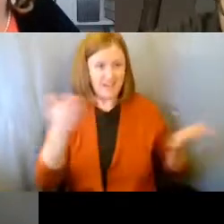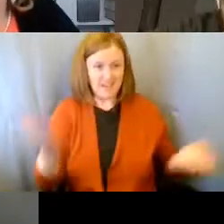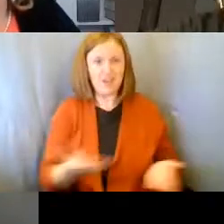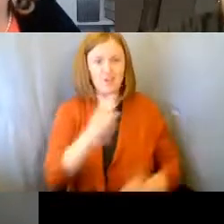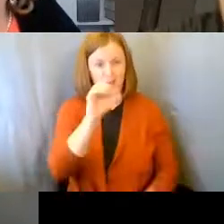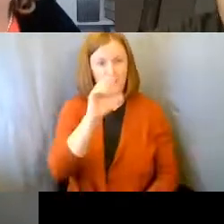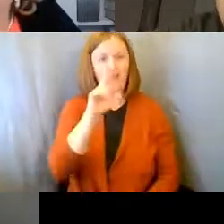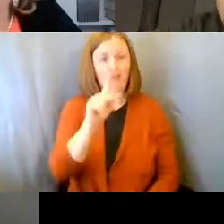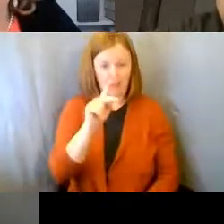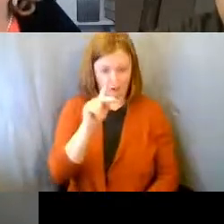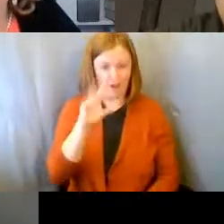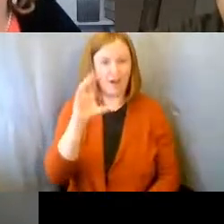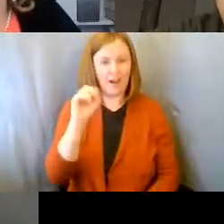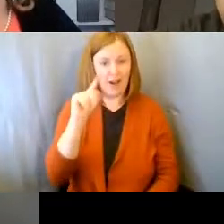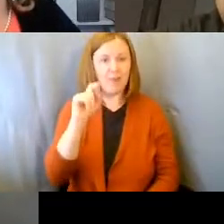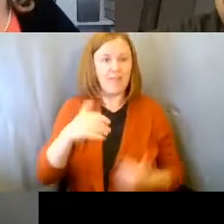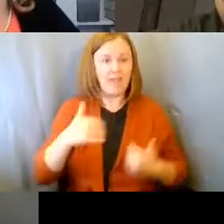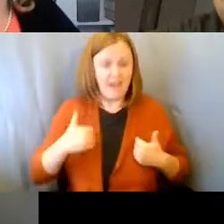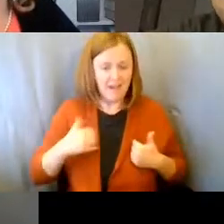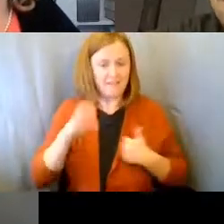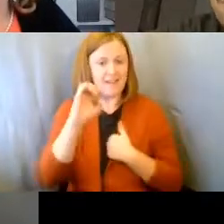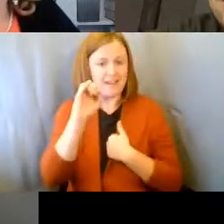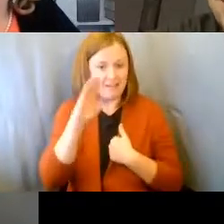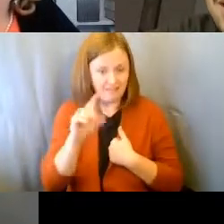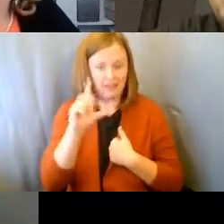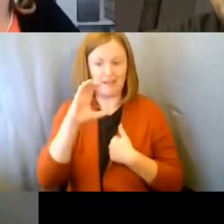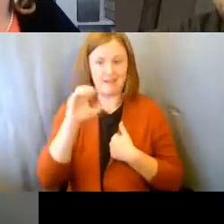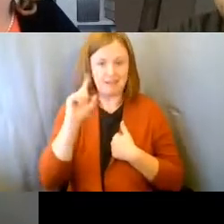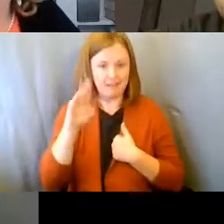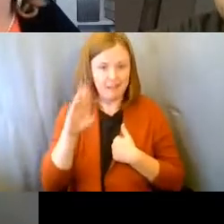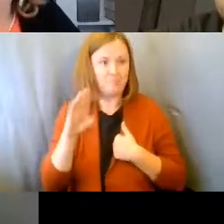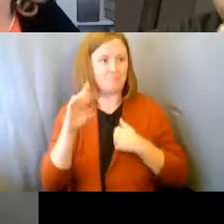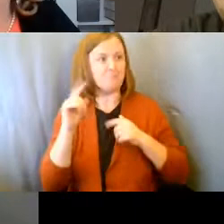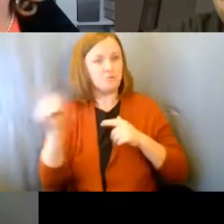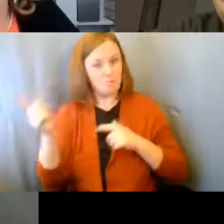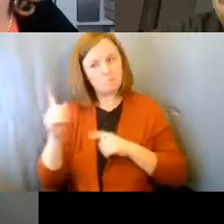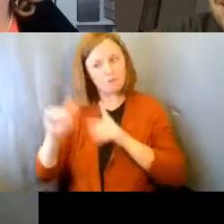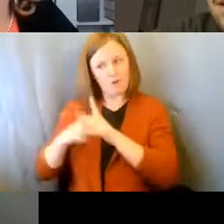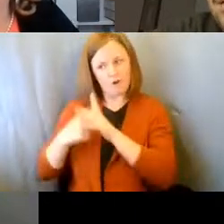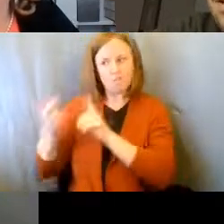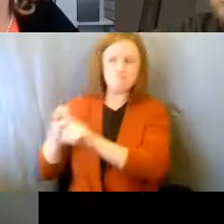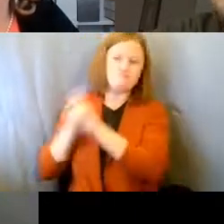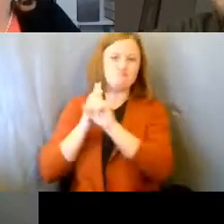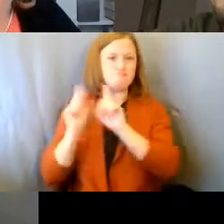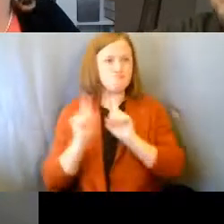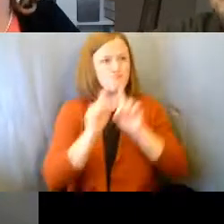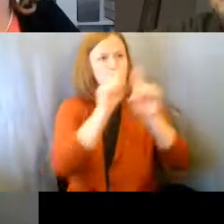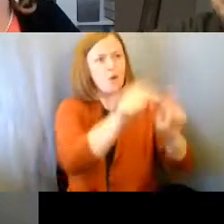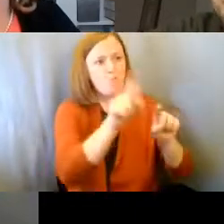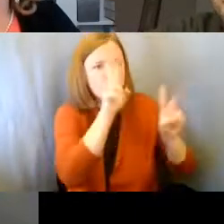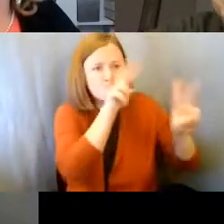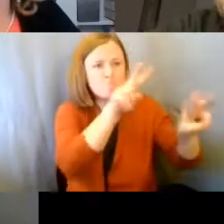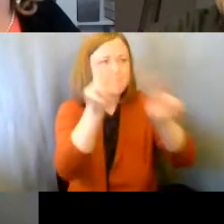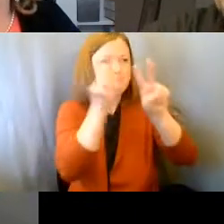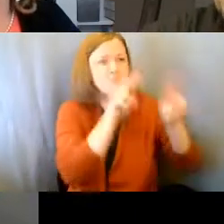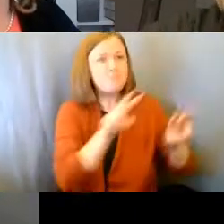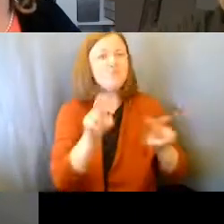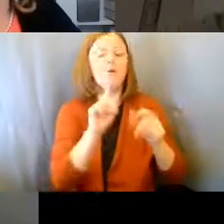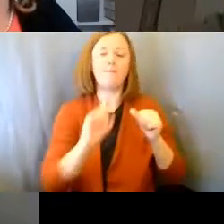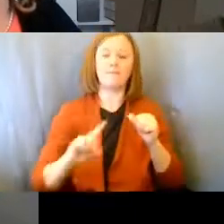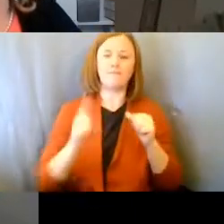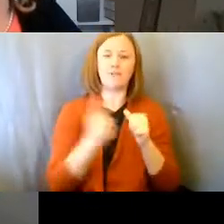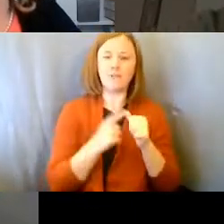an antique tractor club. And so she started taking him out to the antique tractor club. And at first,